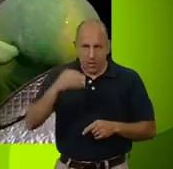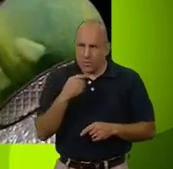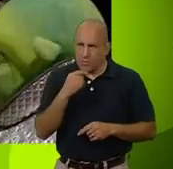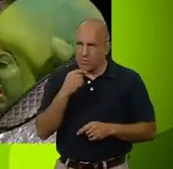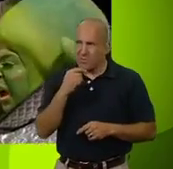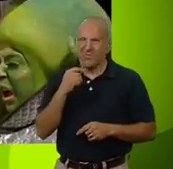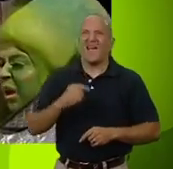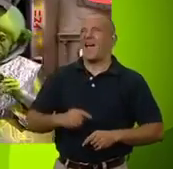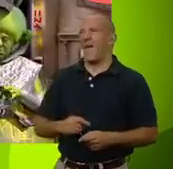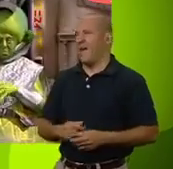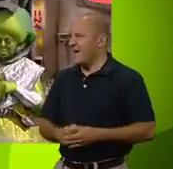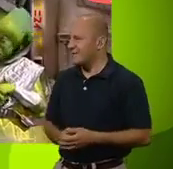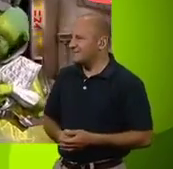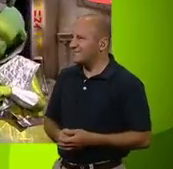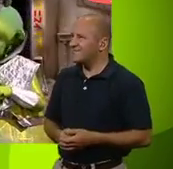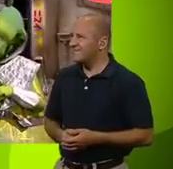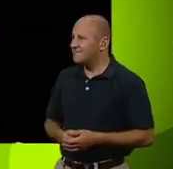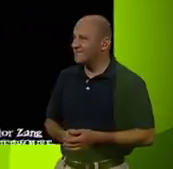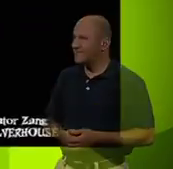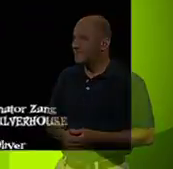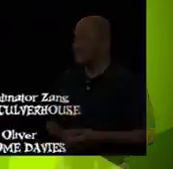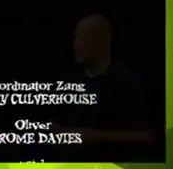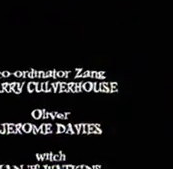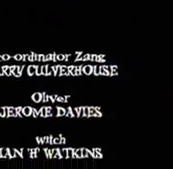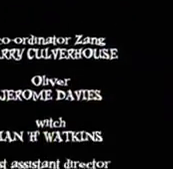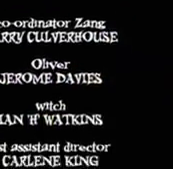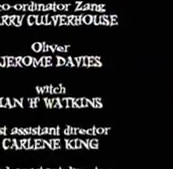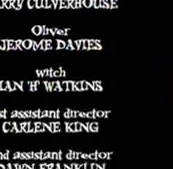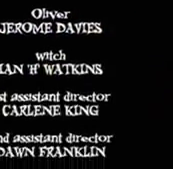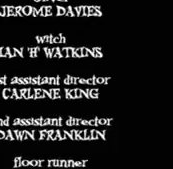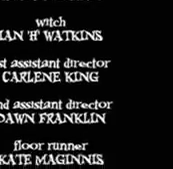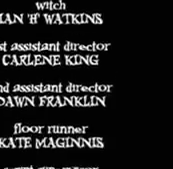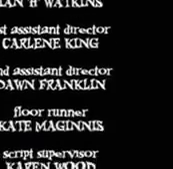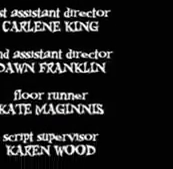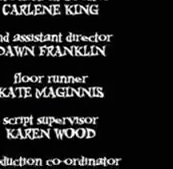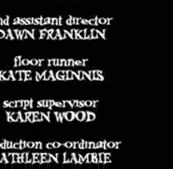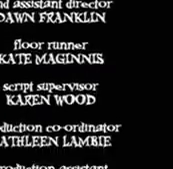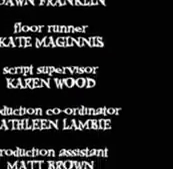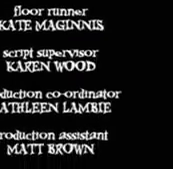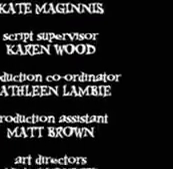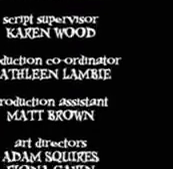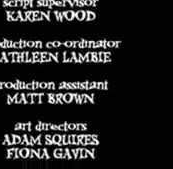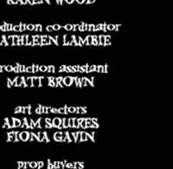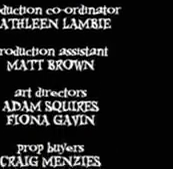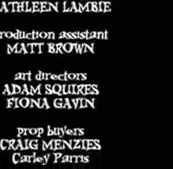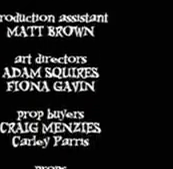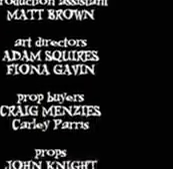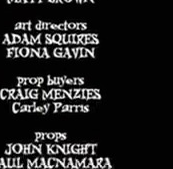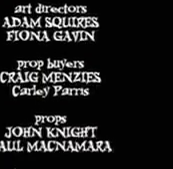Nah! Sometimes I feel like breaking free